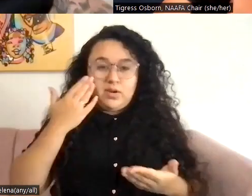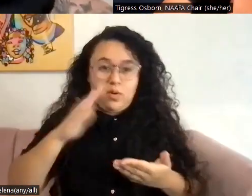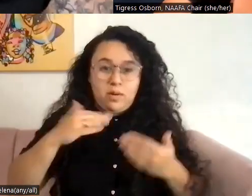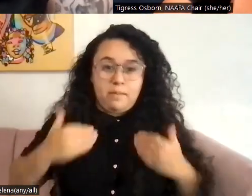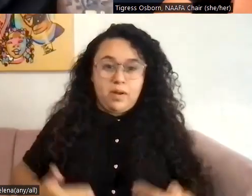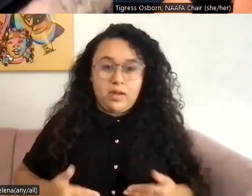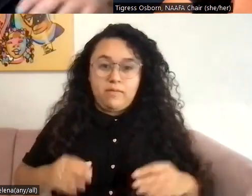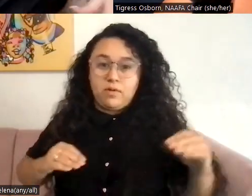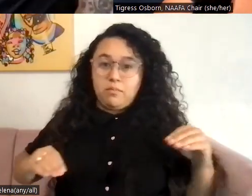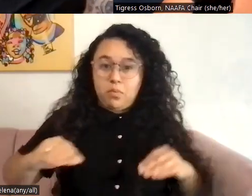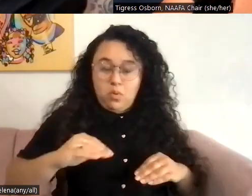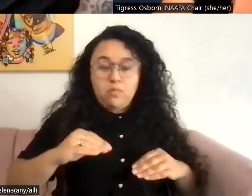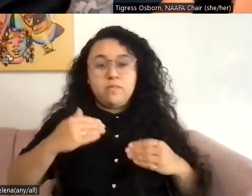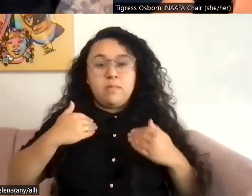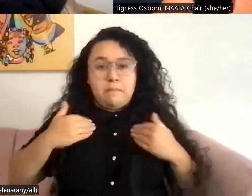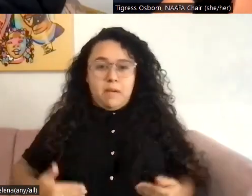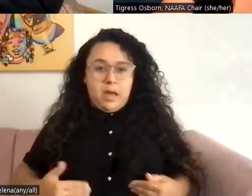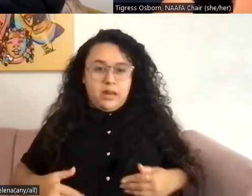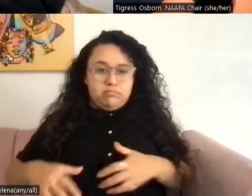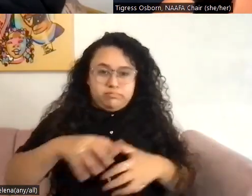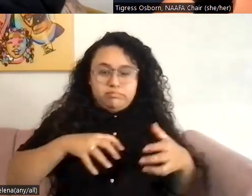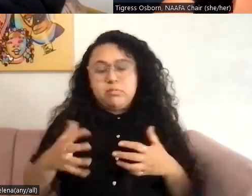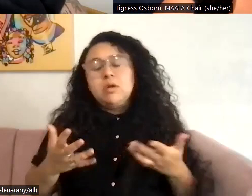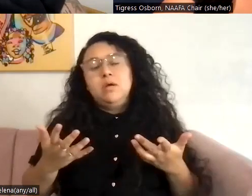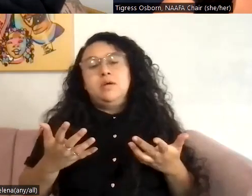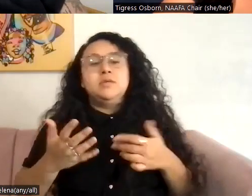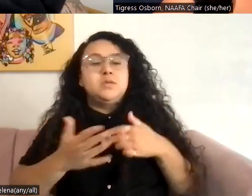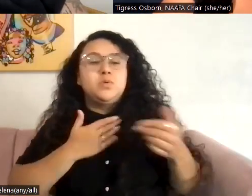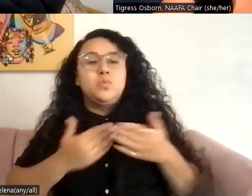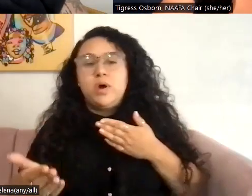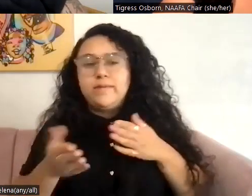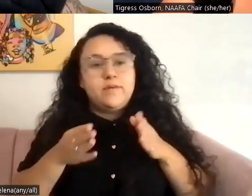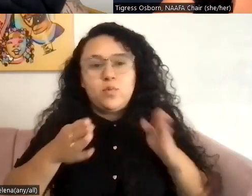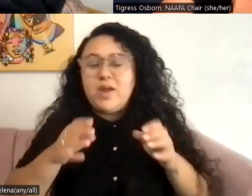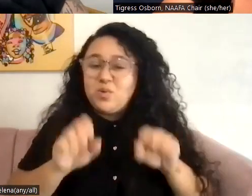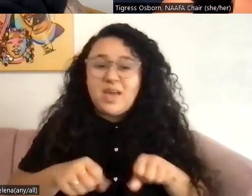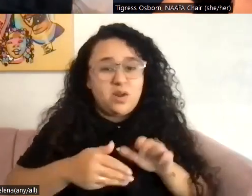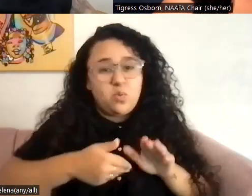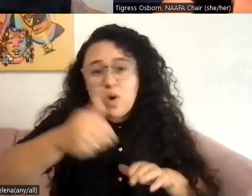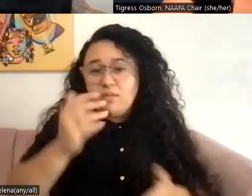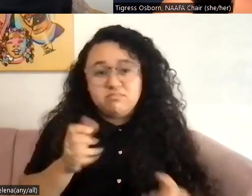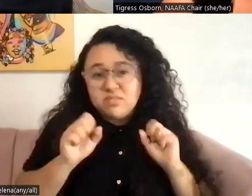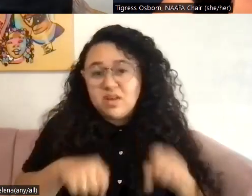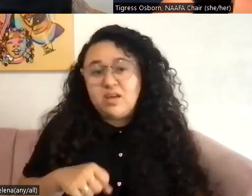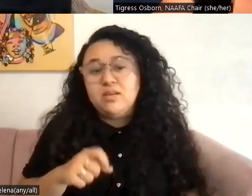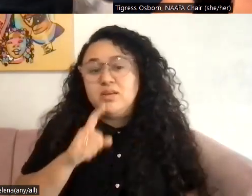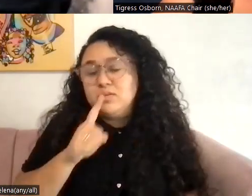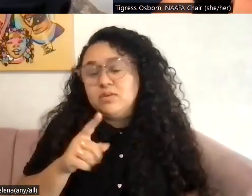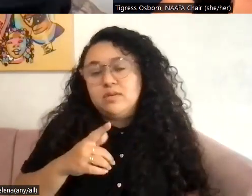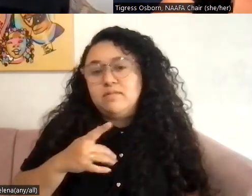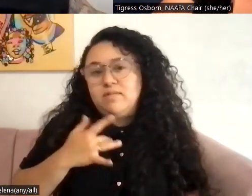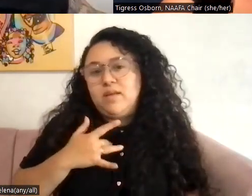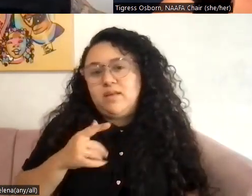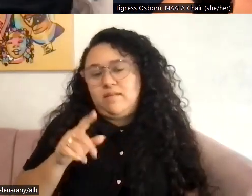you're going to have to move your flesh around. Like it's just getting into whatever way you can get to it, which is very acrobatic and,